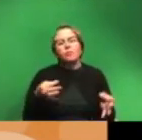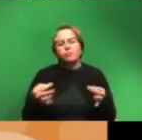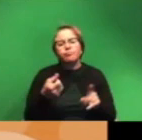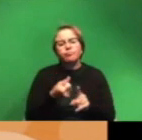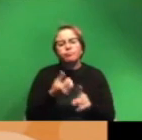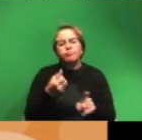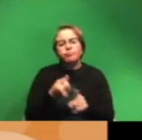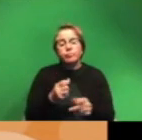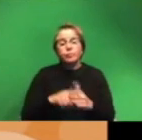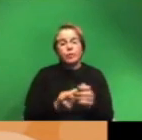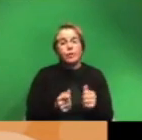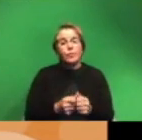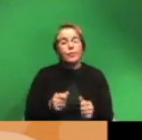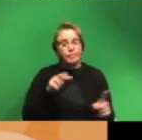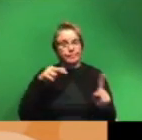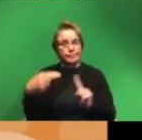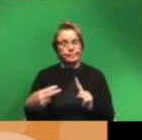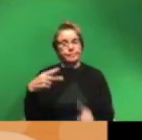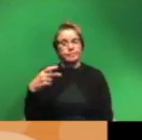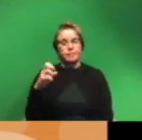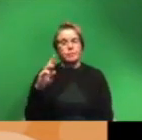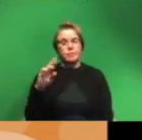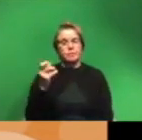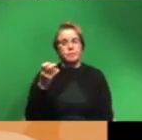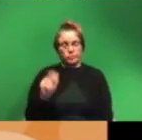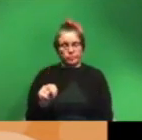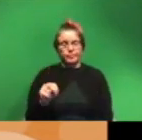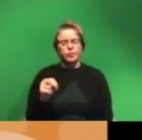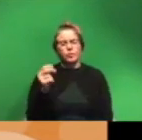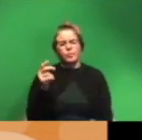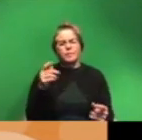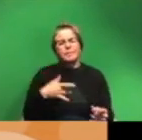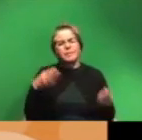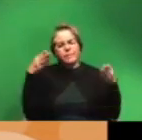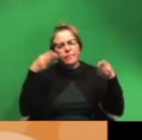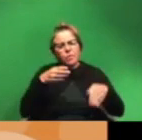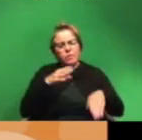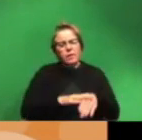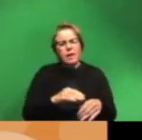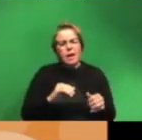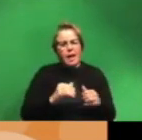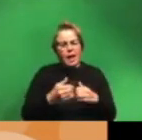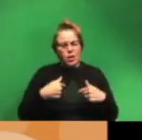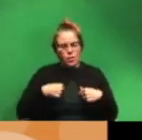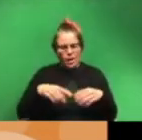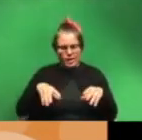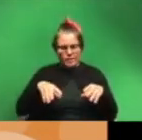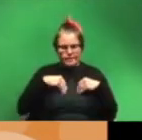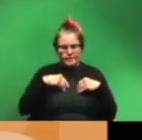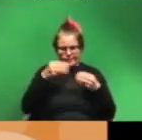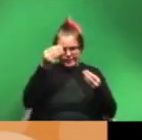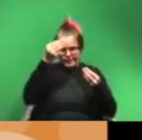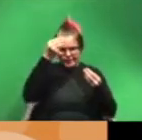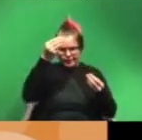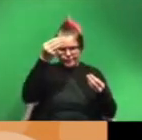starting with perception so when we think about perception we focus on how do i take this input this information that i've been